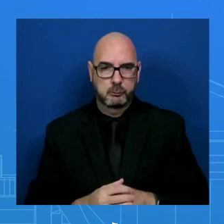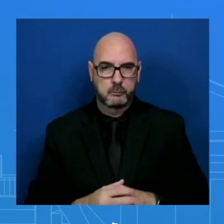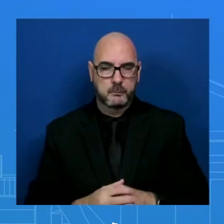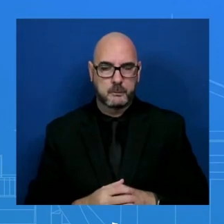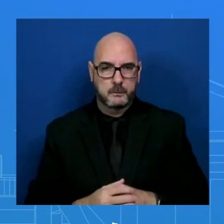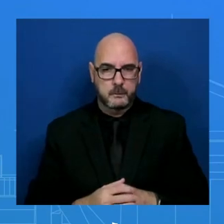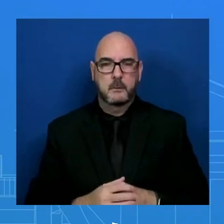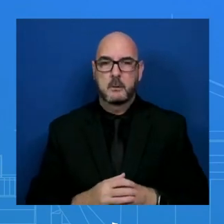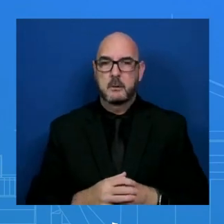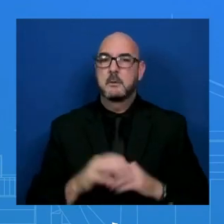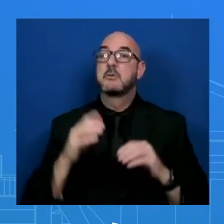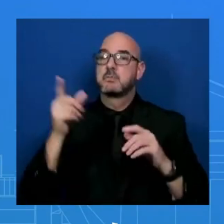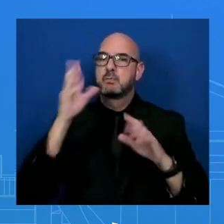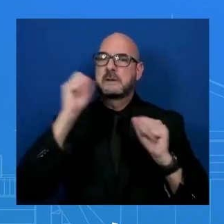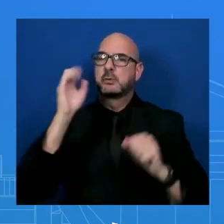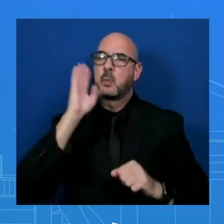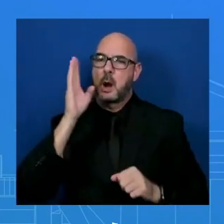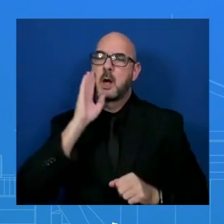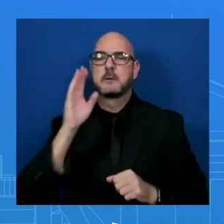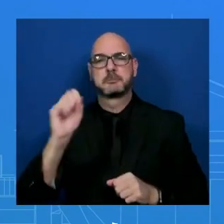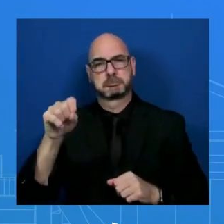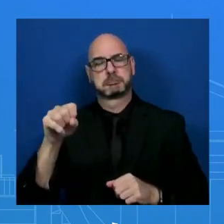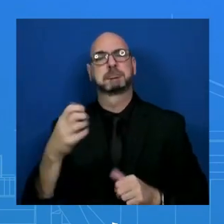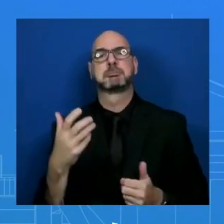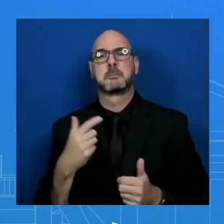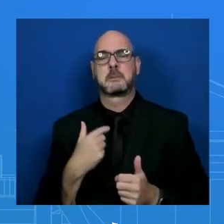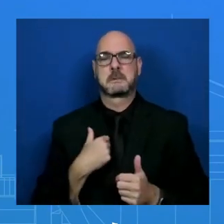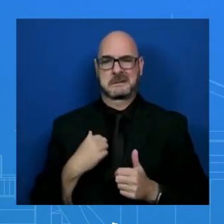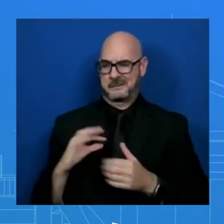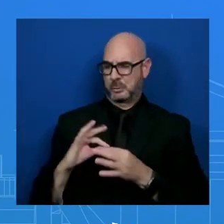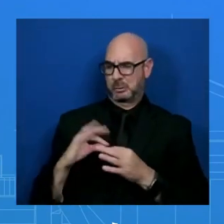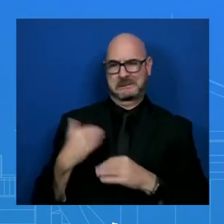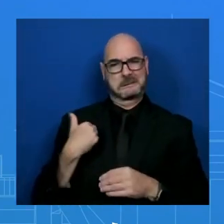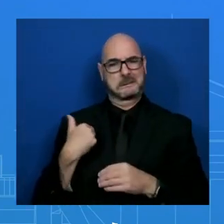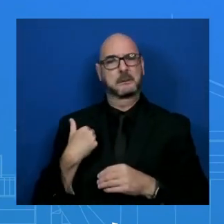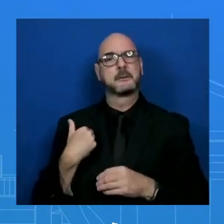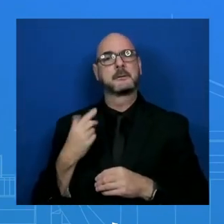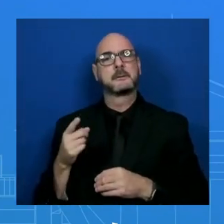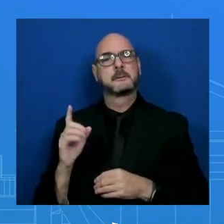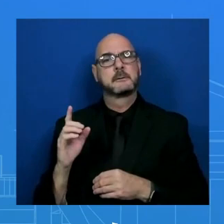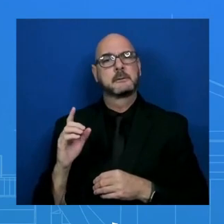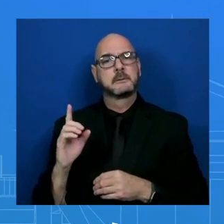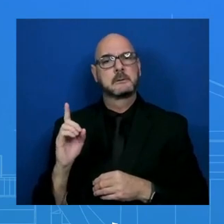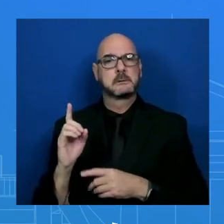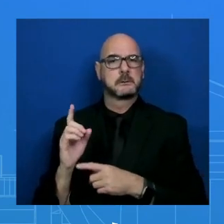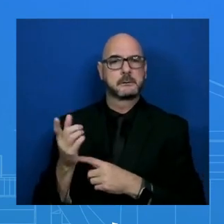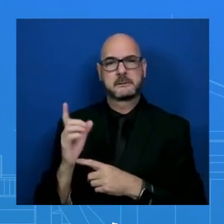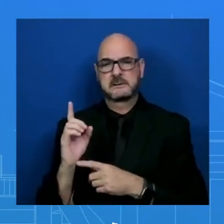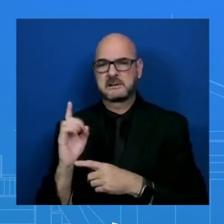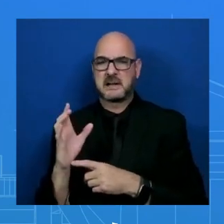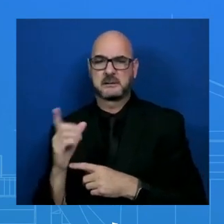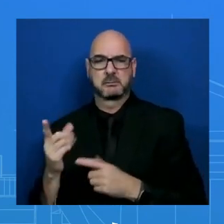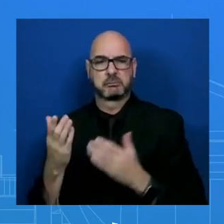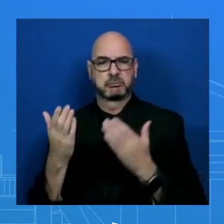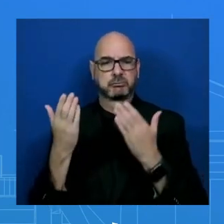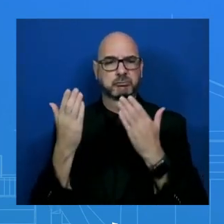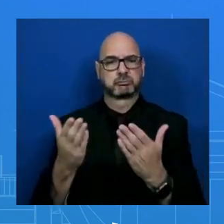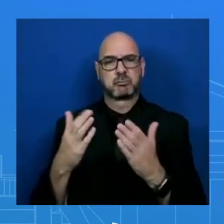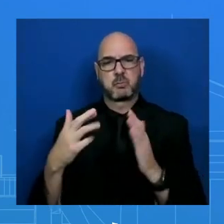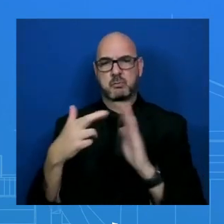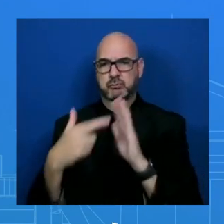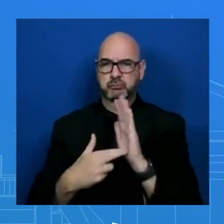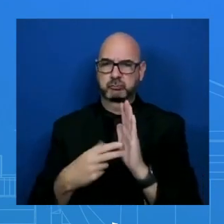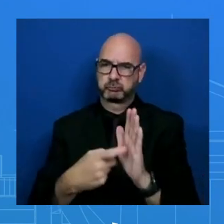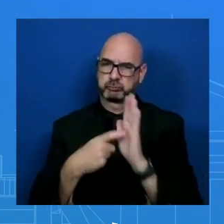As I mentioned, the CDC is following CDC guidelines. The CDC does not recommend testing every day